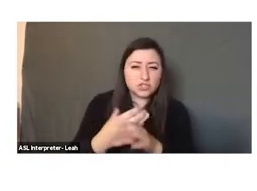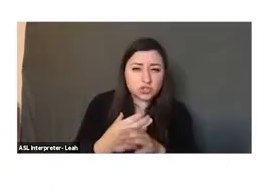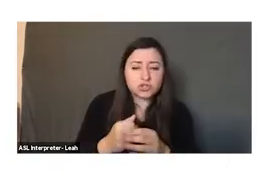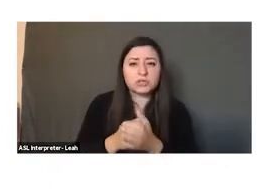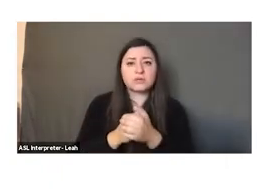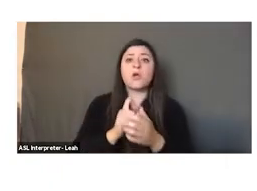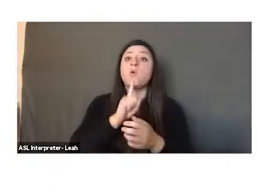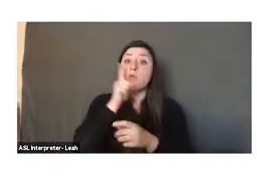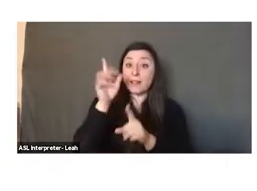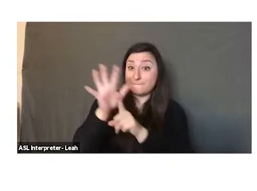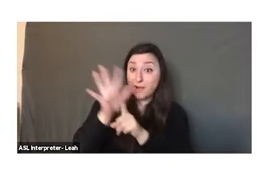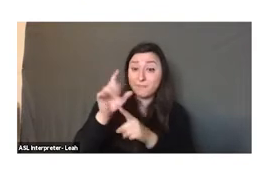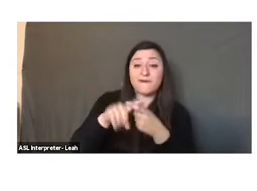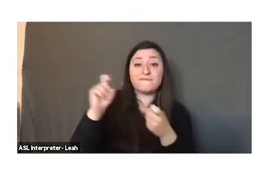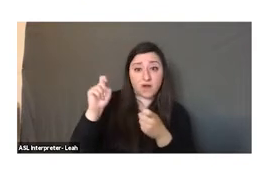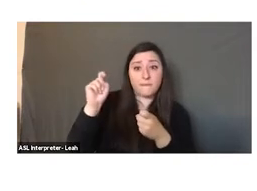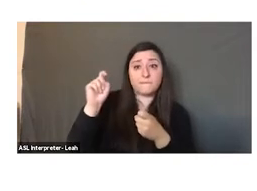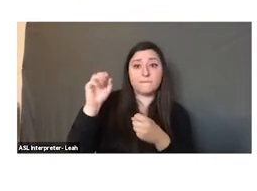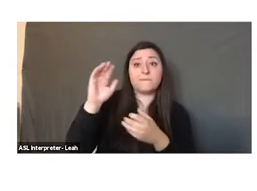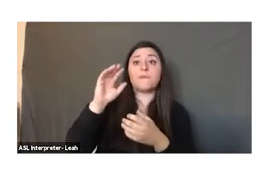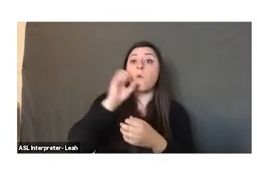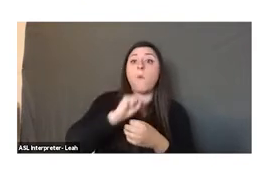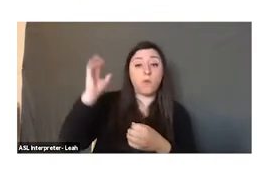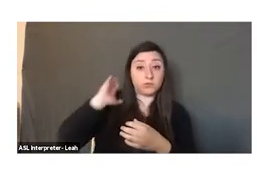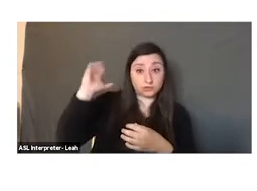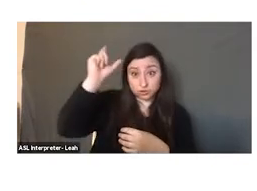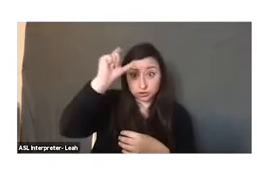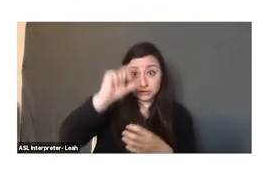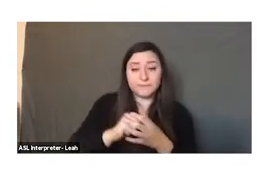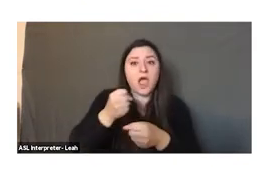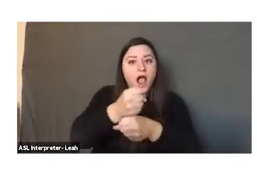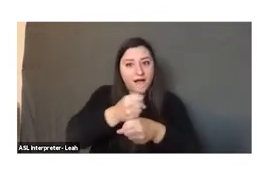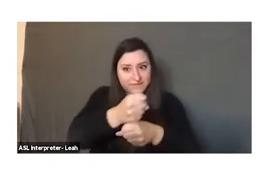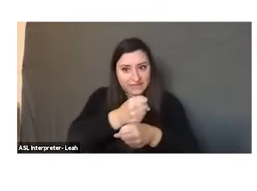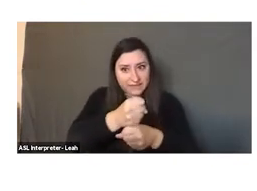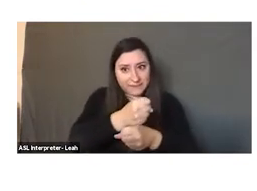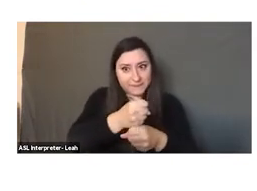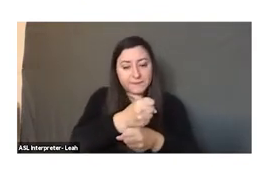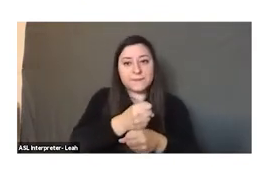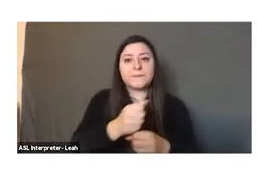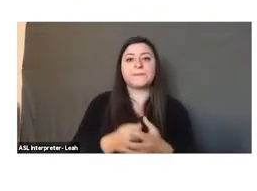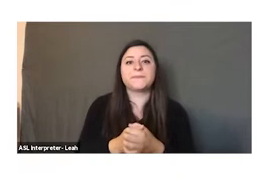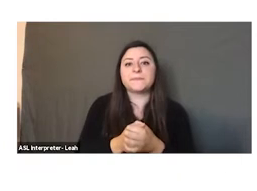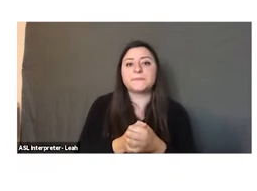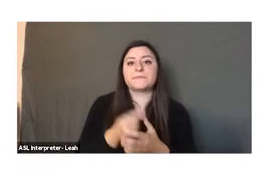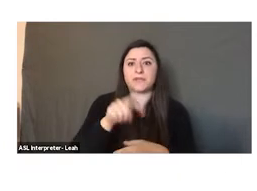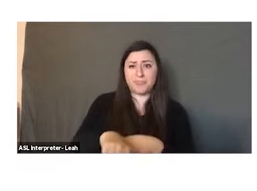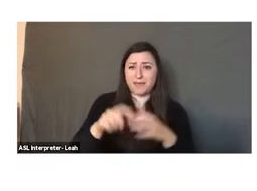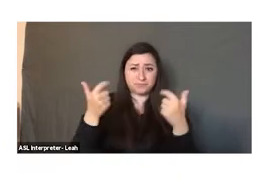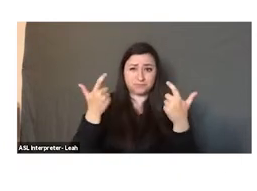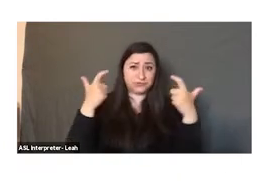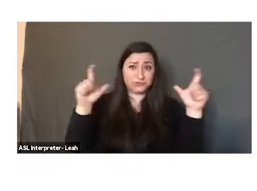popularized by the Ottomans. It's coffee. Coffee was transformed into a global product and a product that is